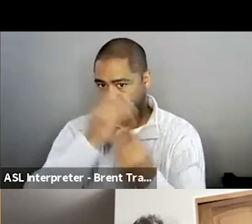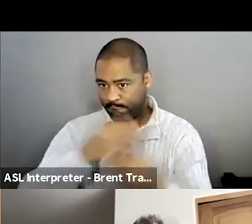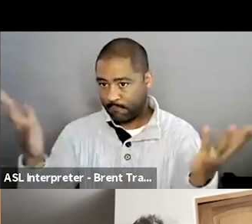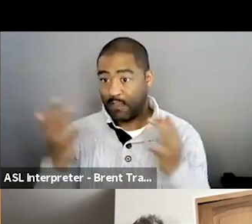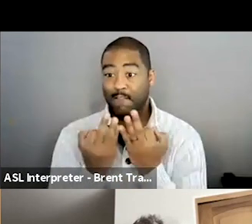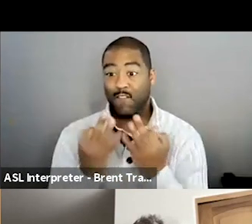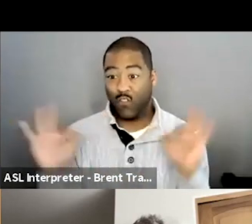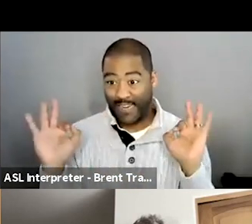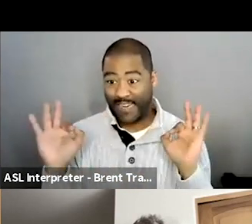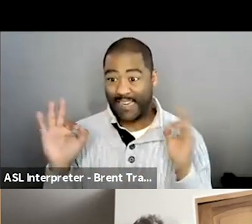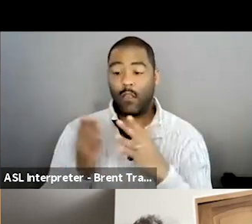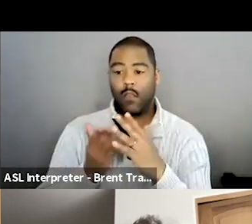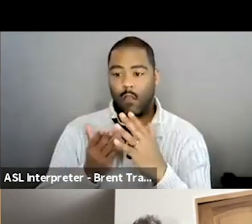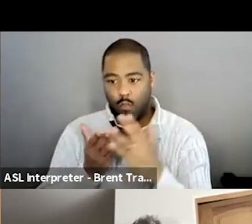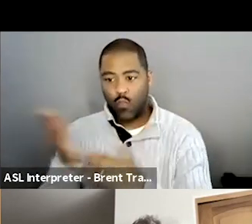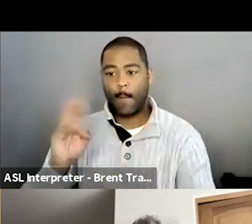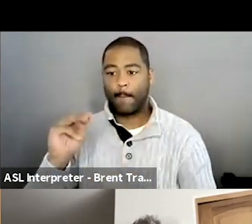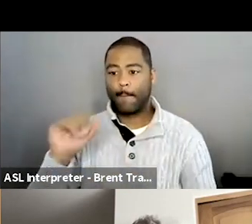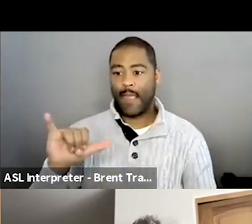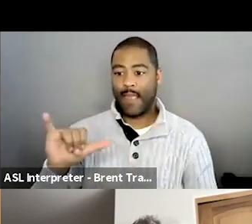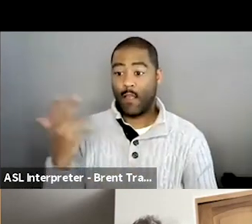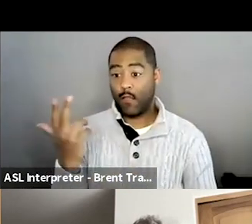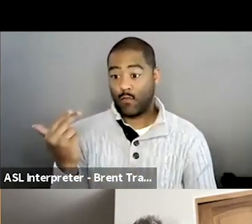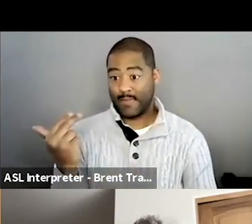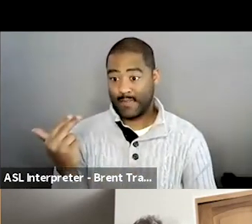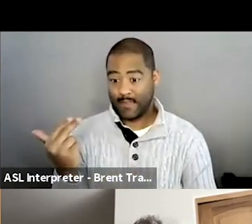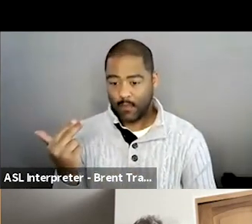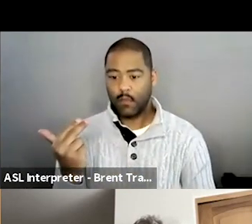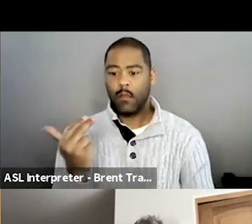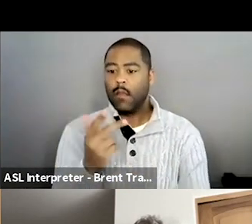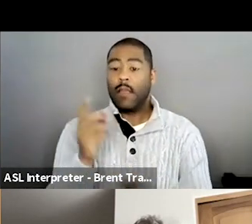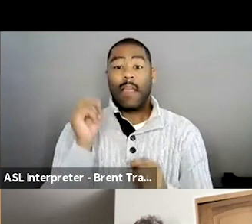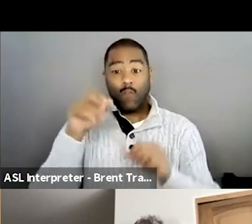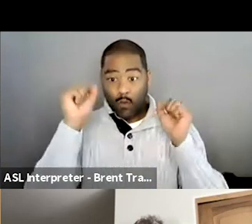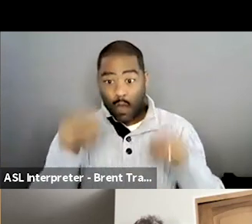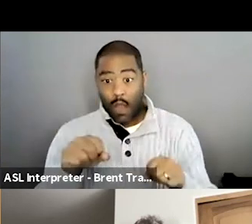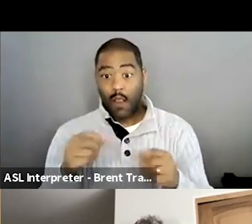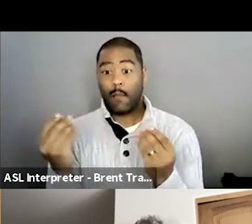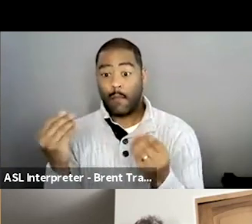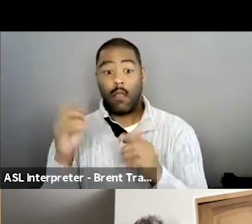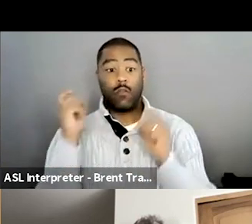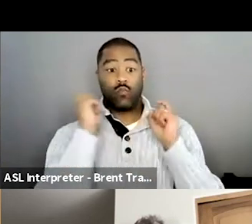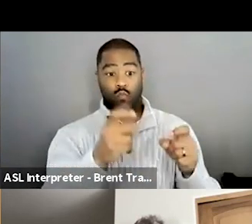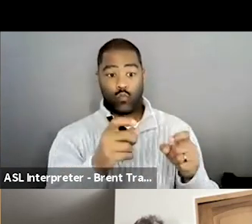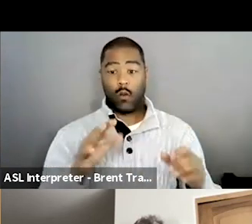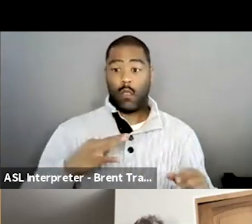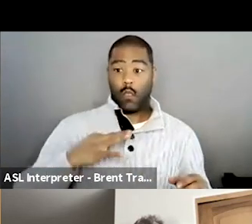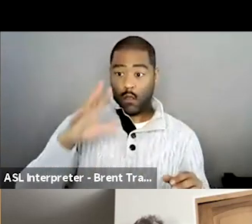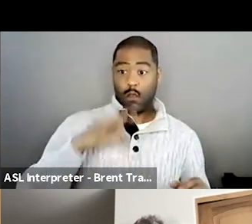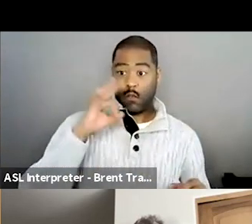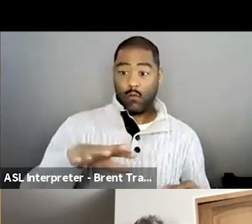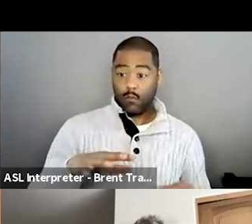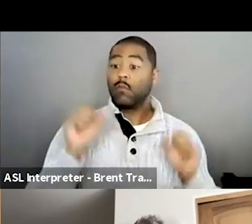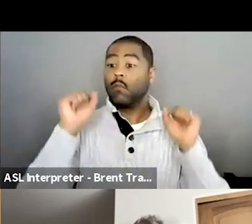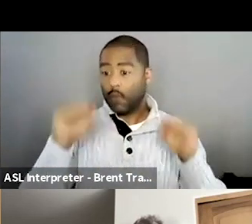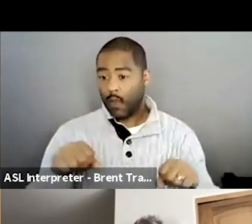Please join us for our live programs. Donate if you can stay well and have a wonderful rest of your evening. want to